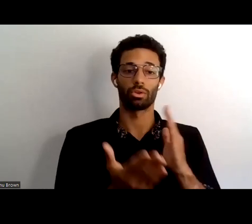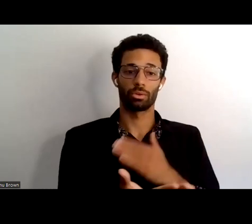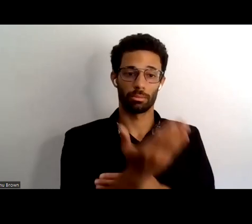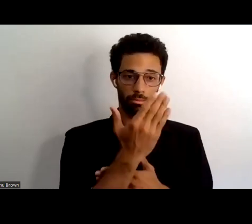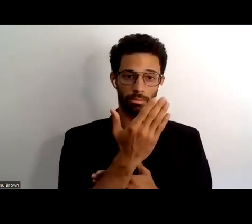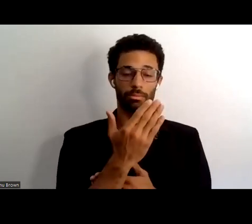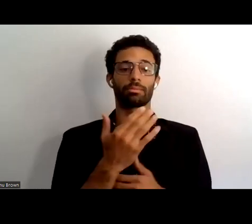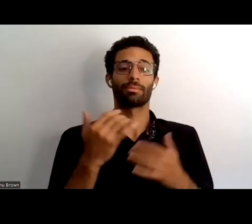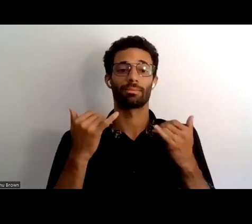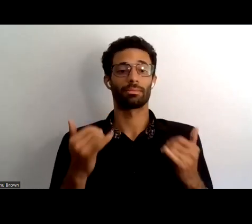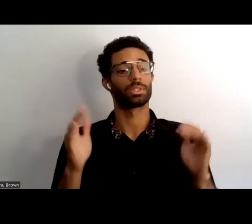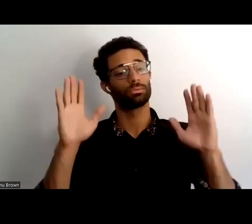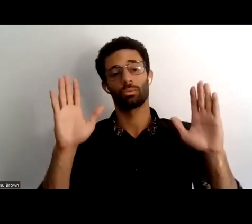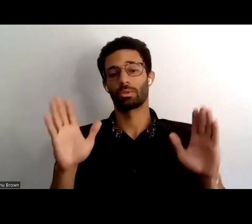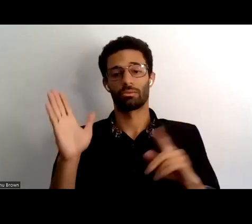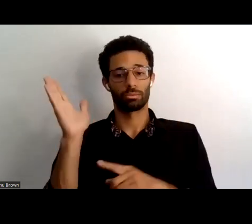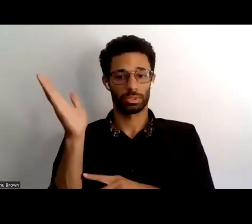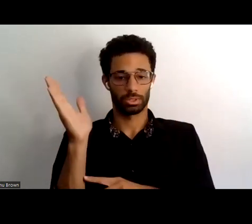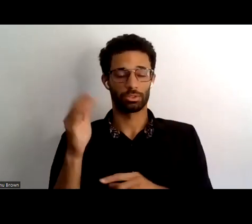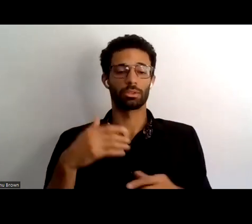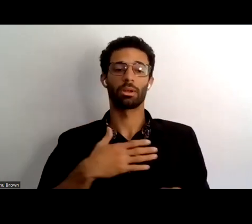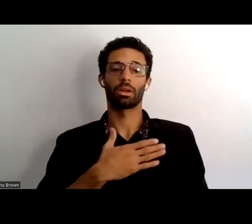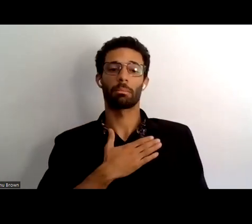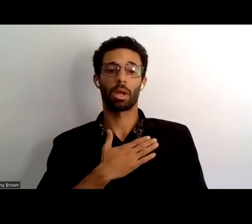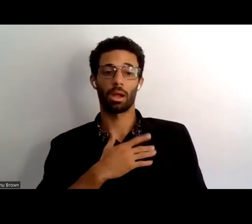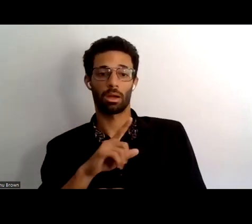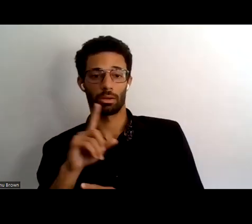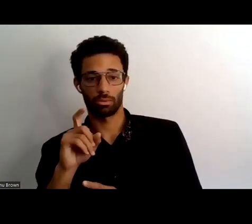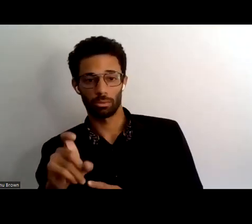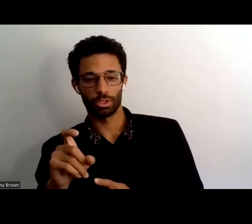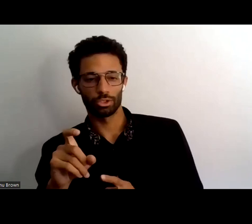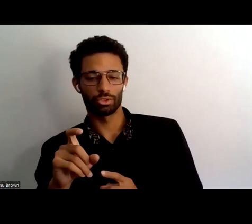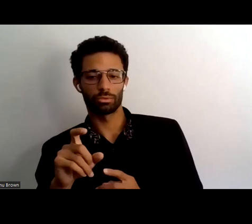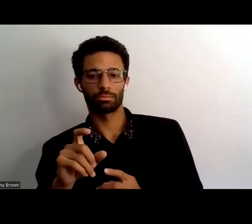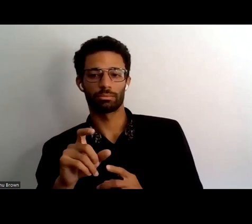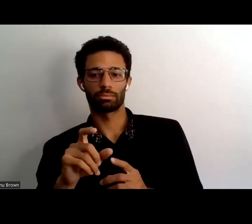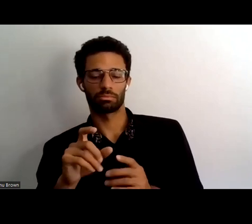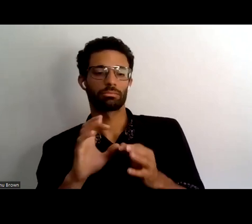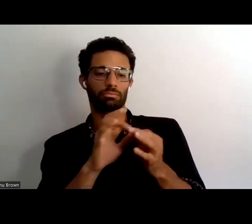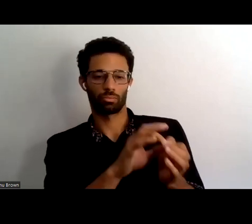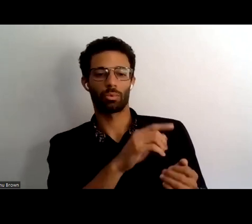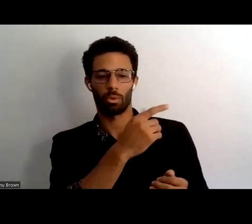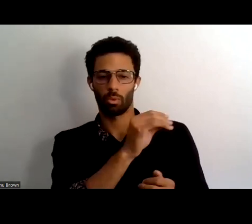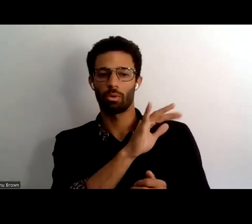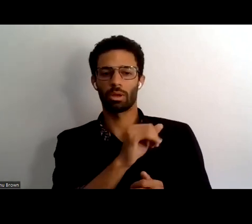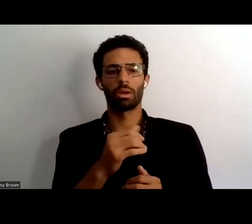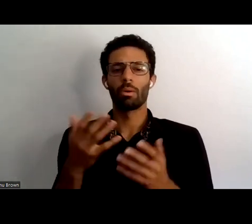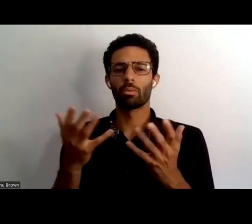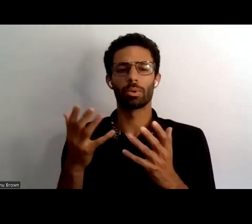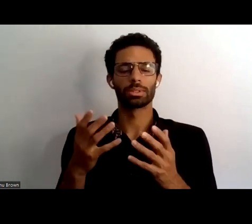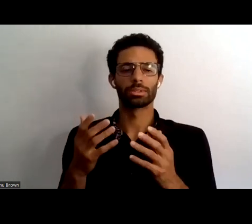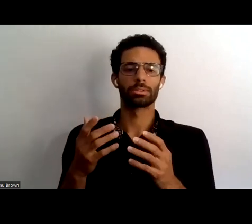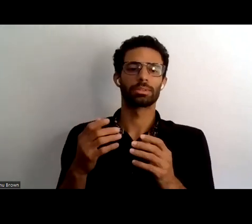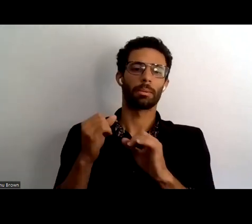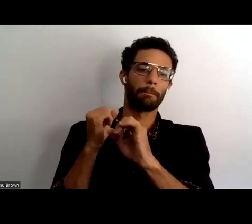was a wonderful presentation my question dovetails with gloria's what's the publicity around